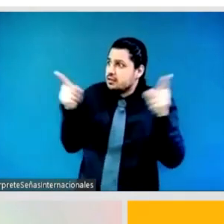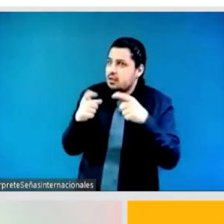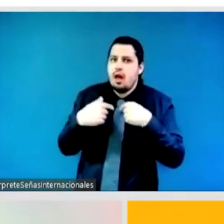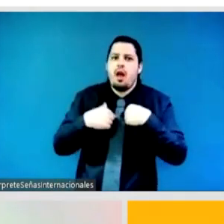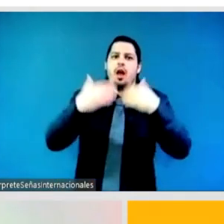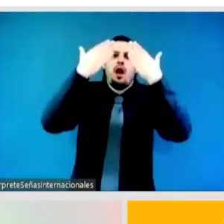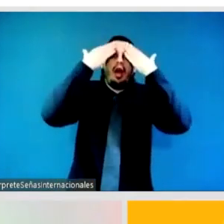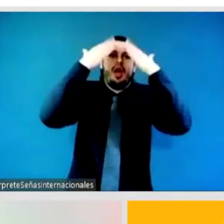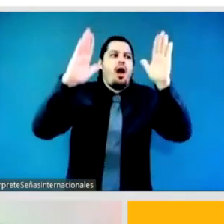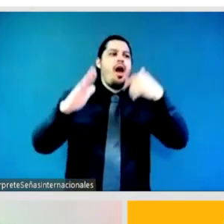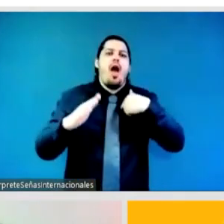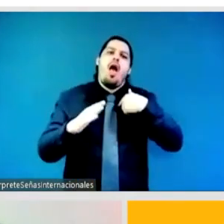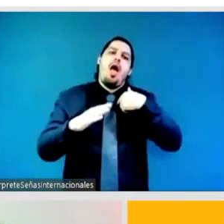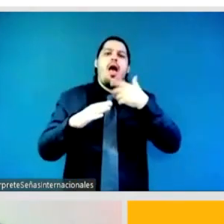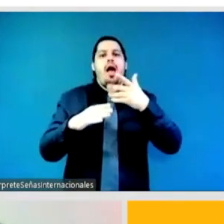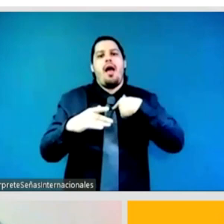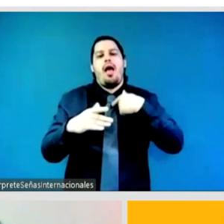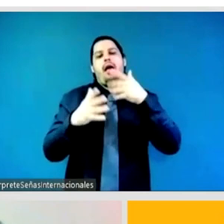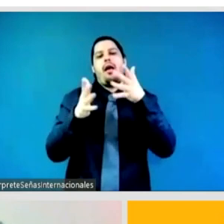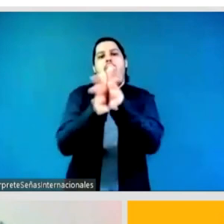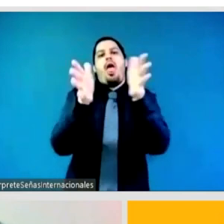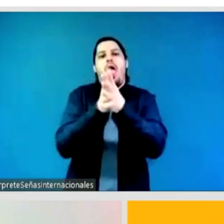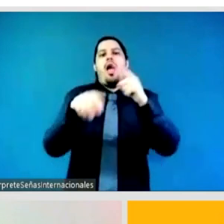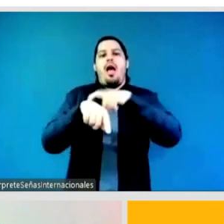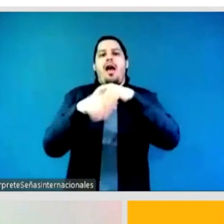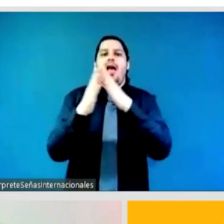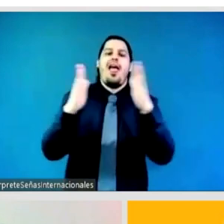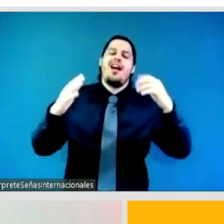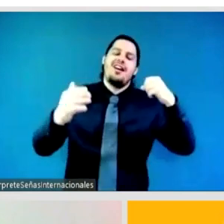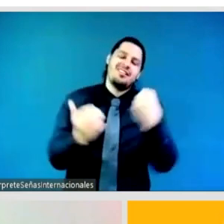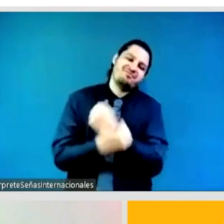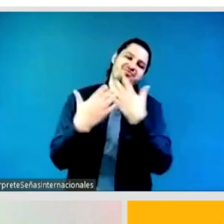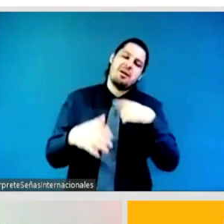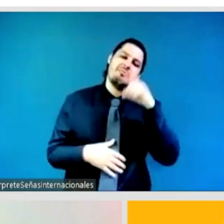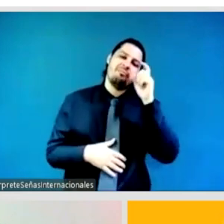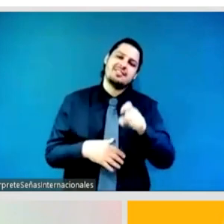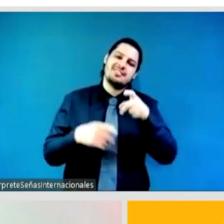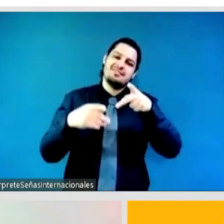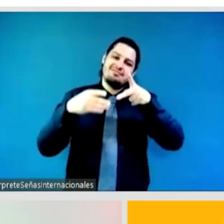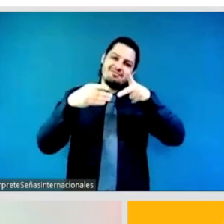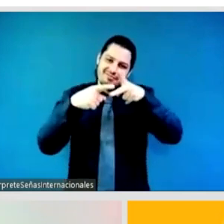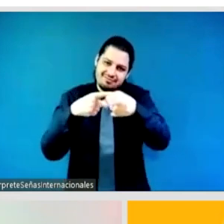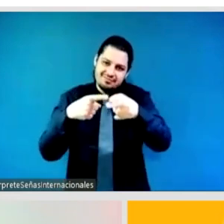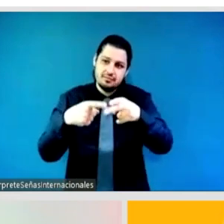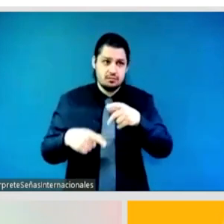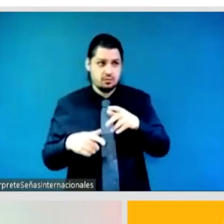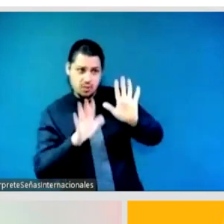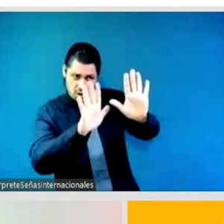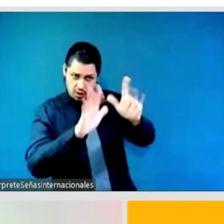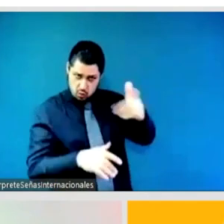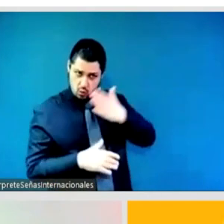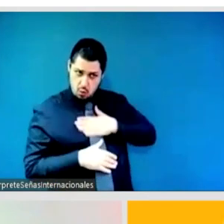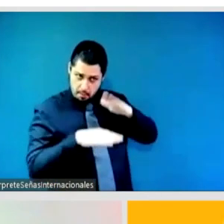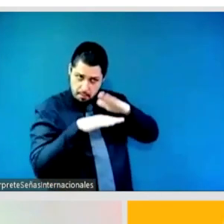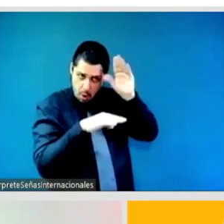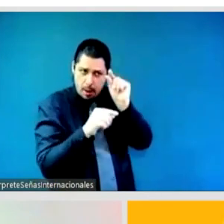do you want to wrap up your last point? Okay, so let me just wrap up my last point quickly. So I think in terms of just wrapping up the last point,